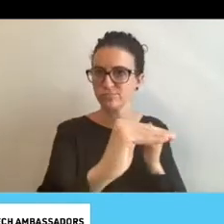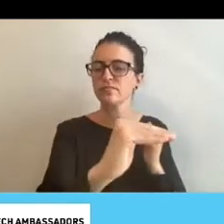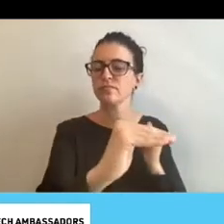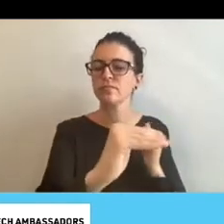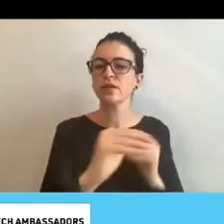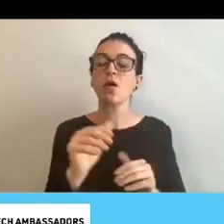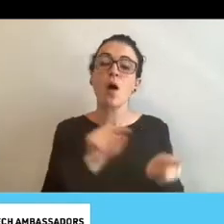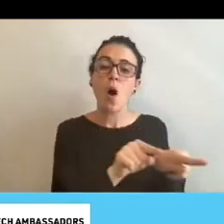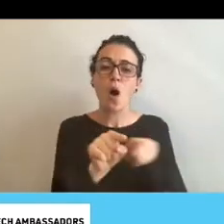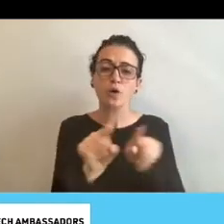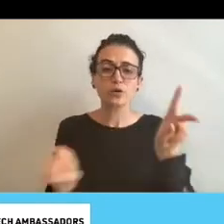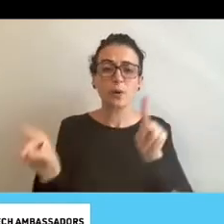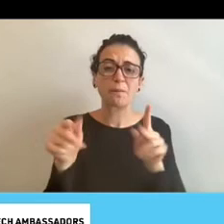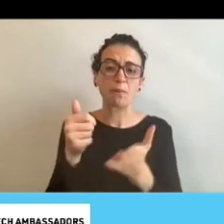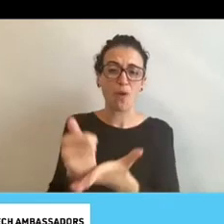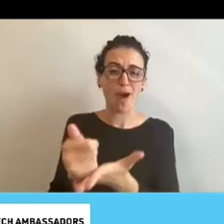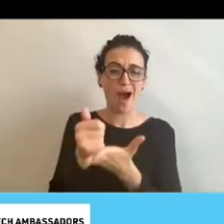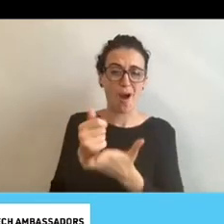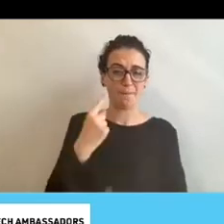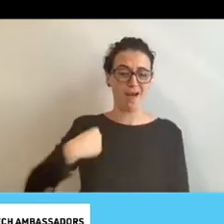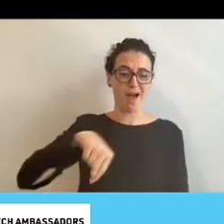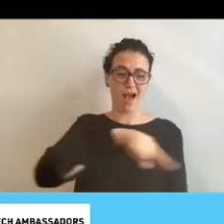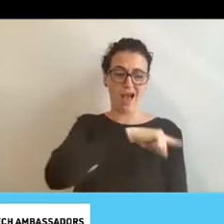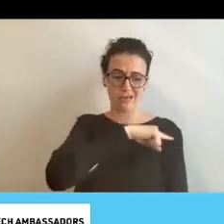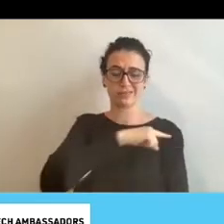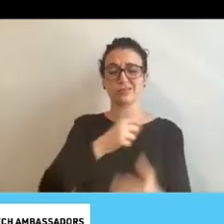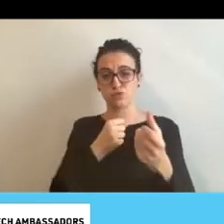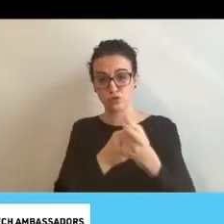you know, do what we do.